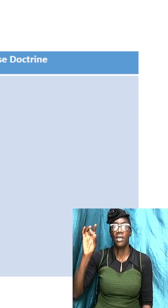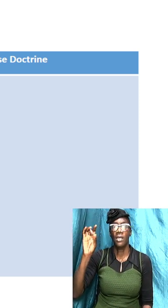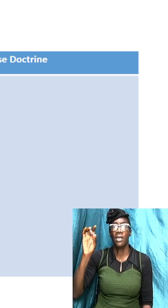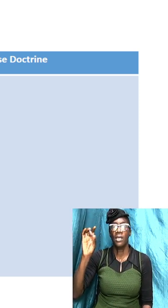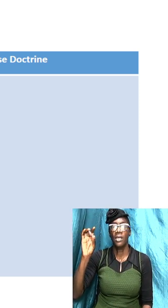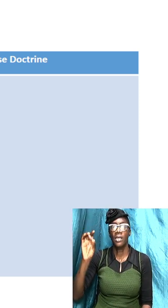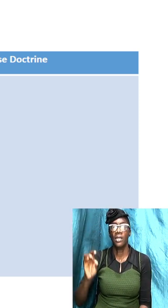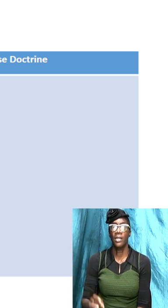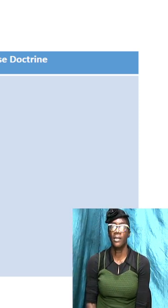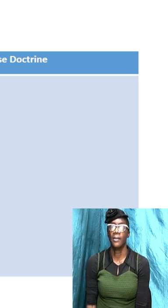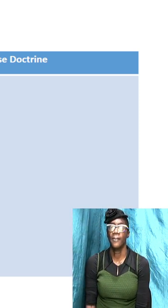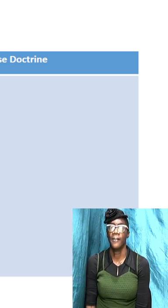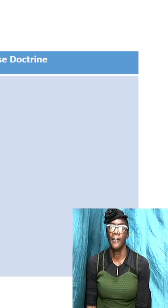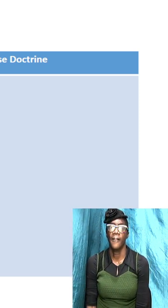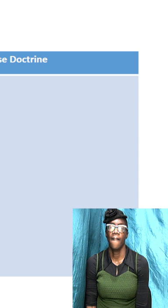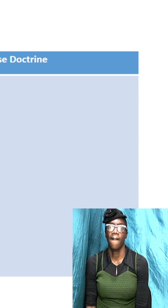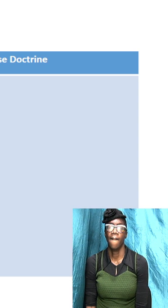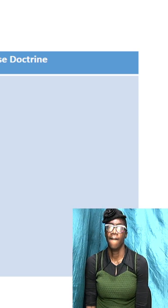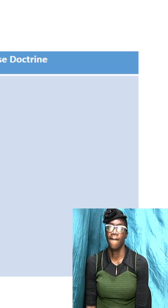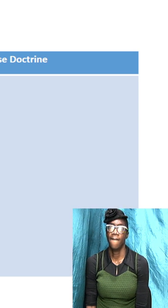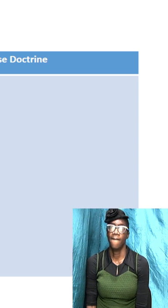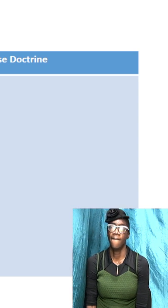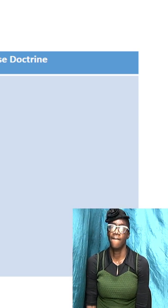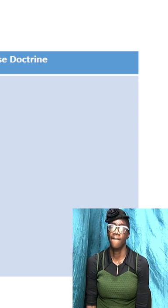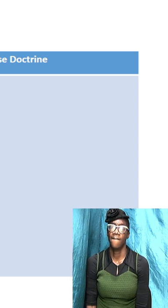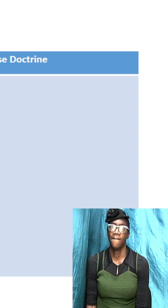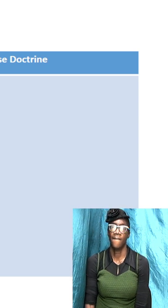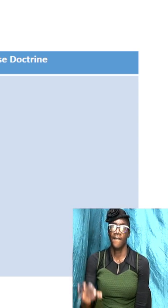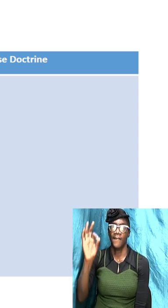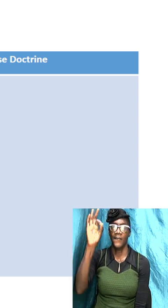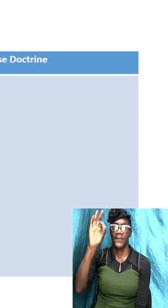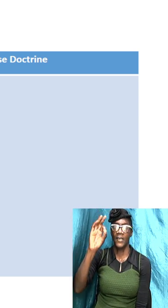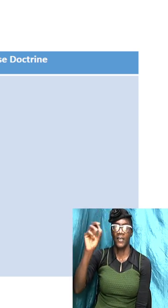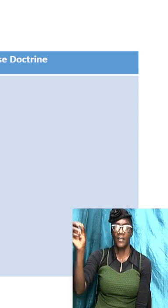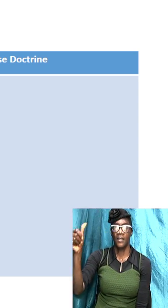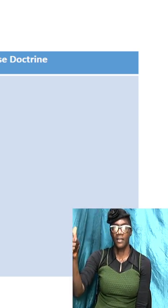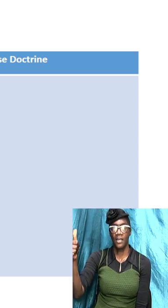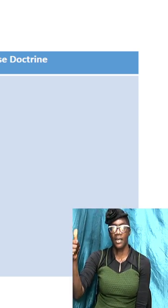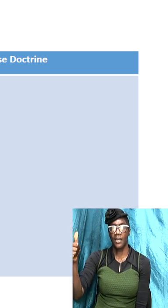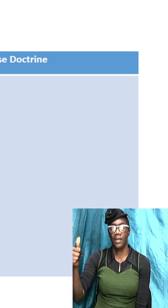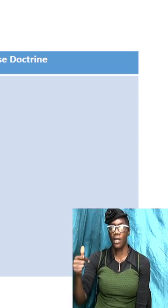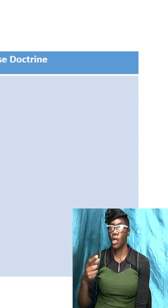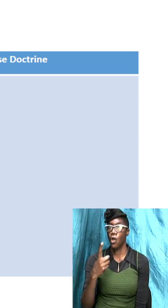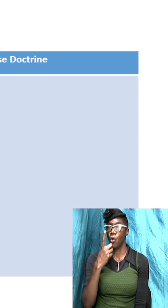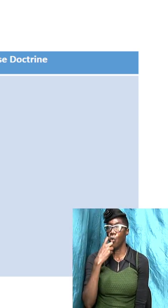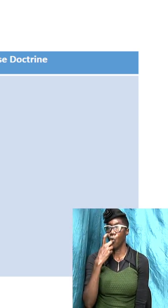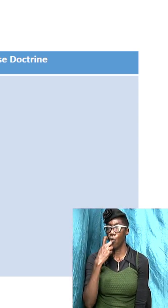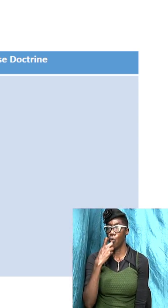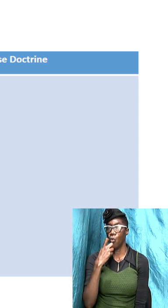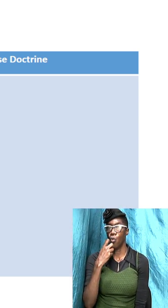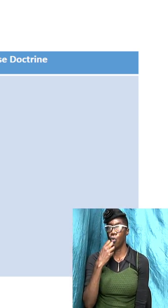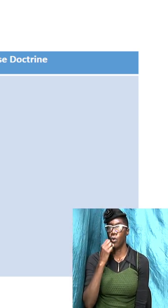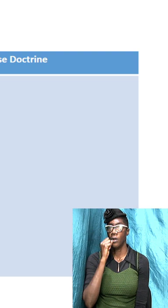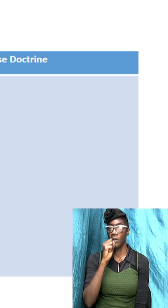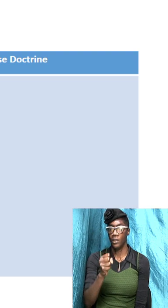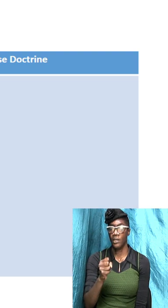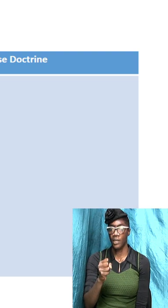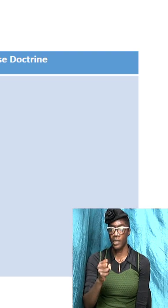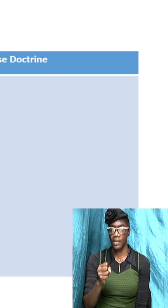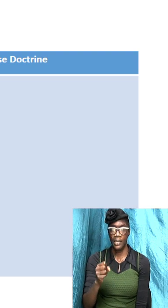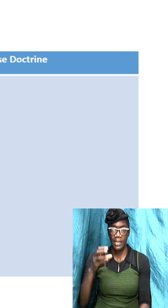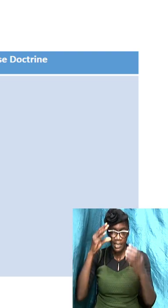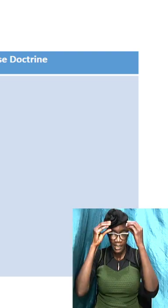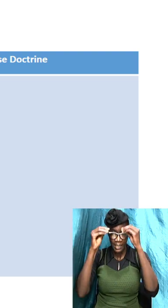I want you to listen to this one I want you to listen to this one who shall he teach